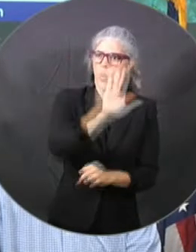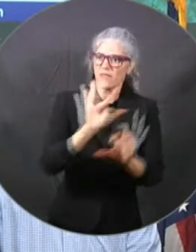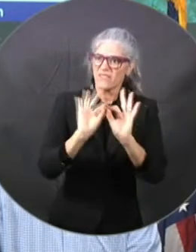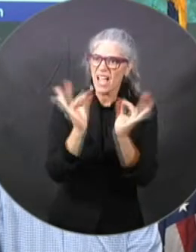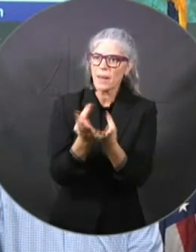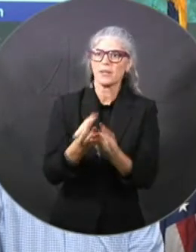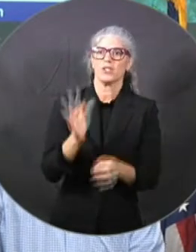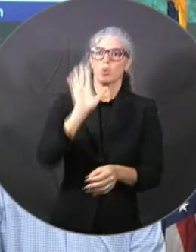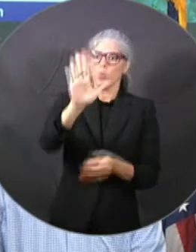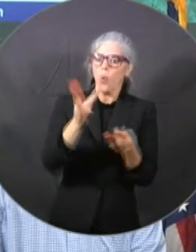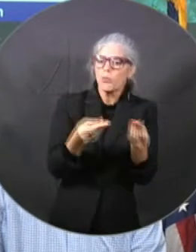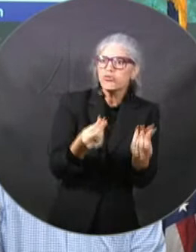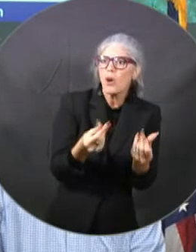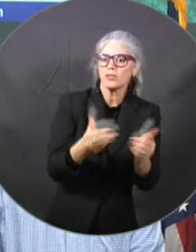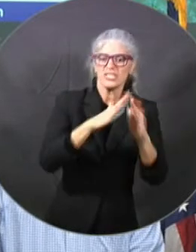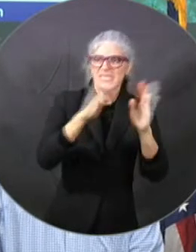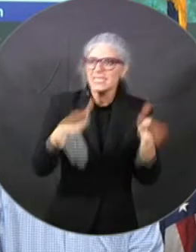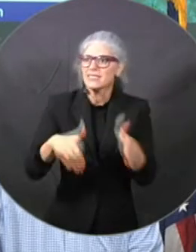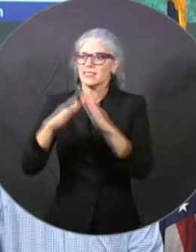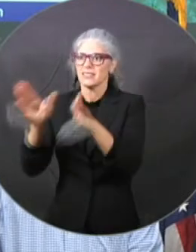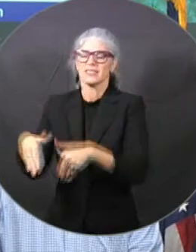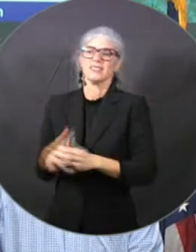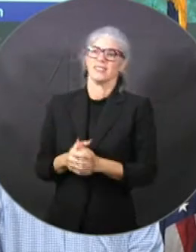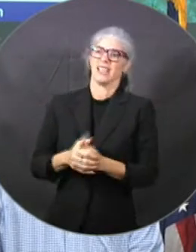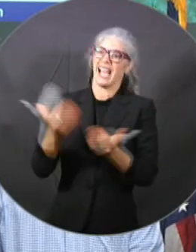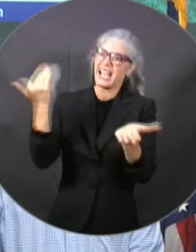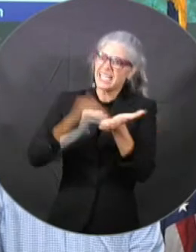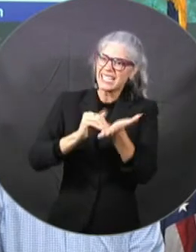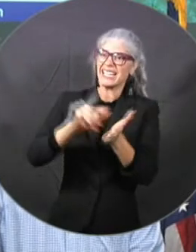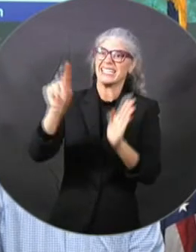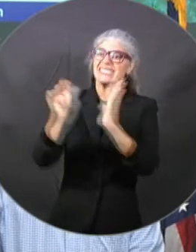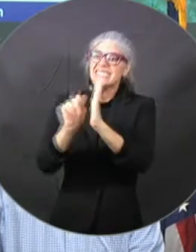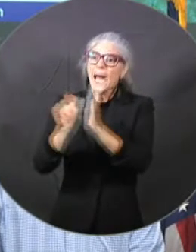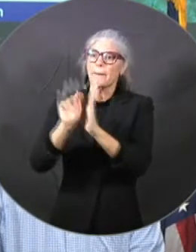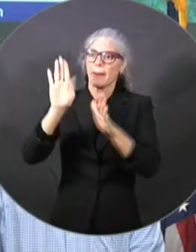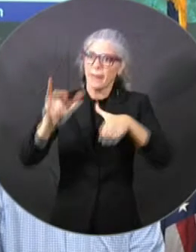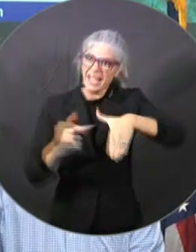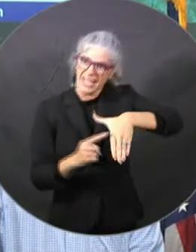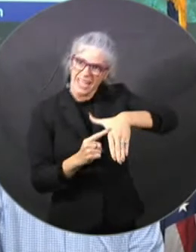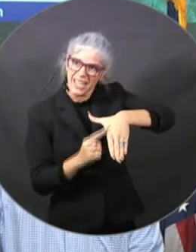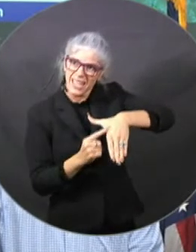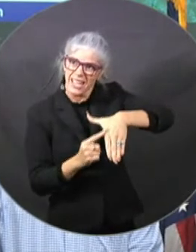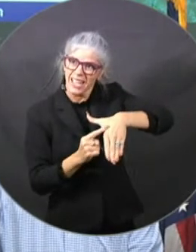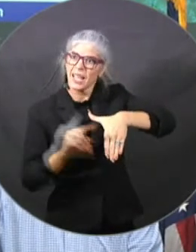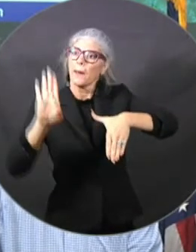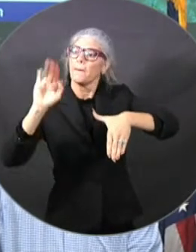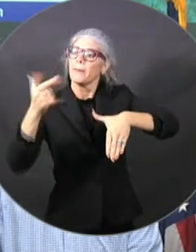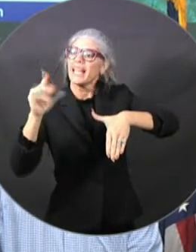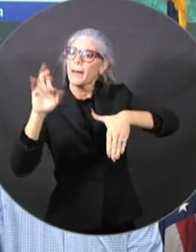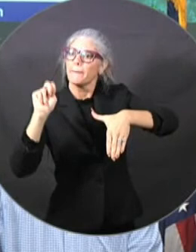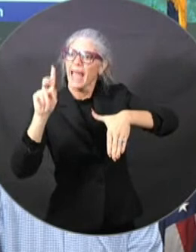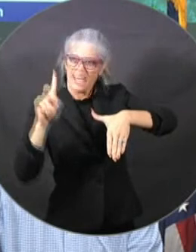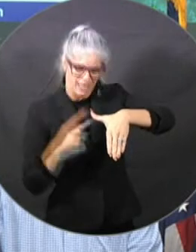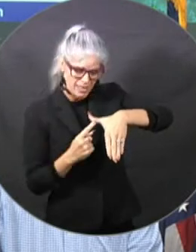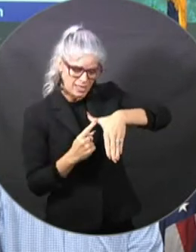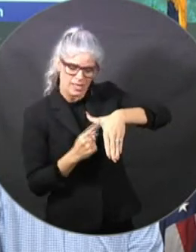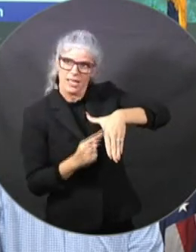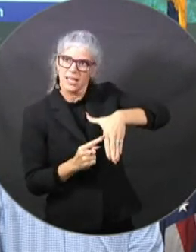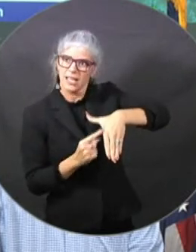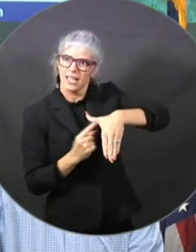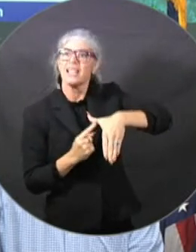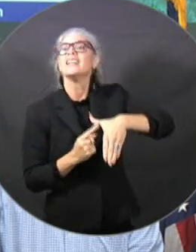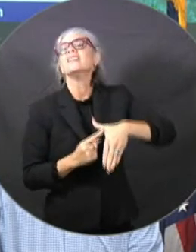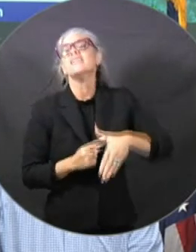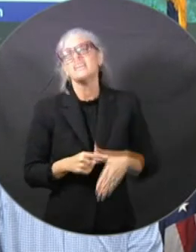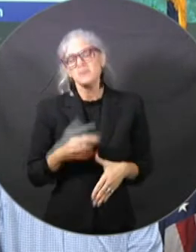particularly from the Tampa Bay Area, up through the Big Bend region, we will be back here doing another update at some point today.